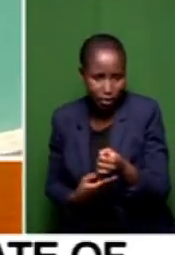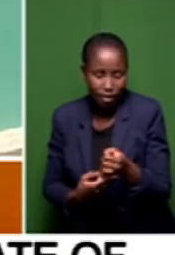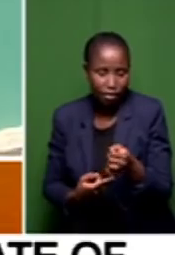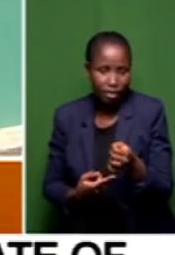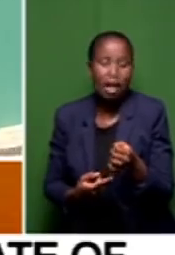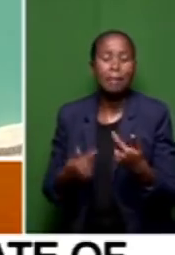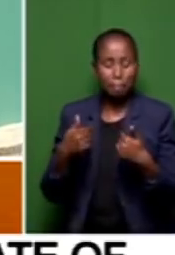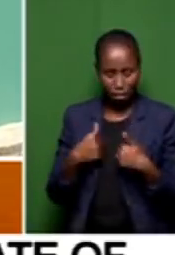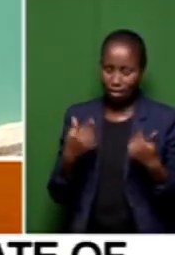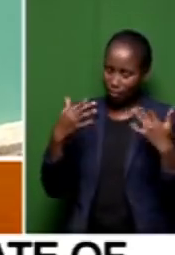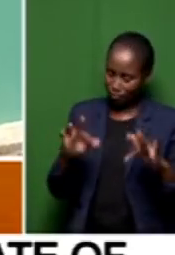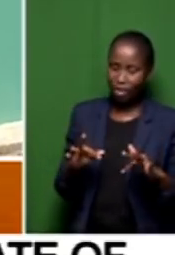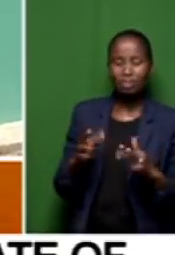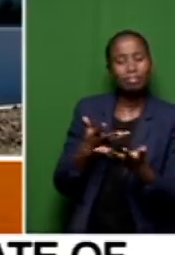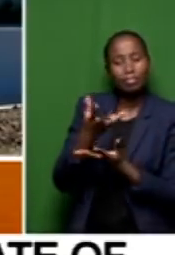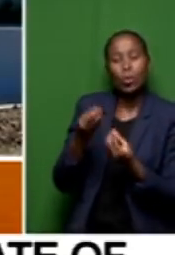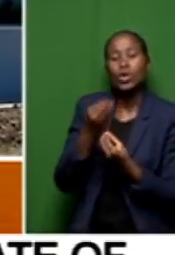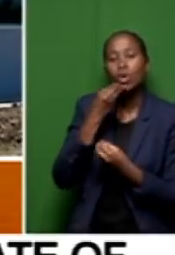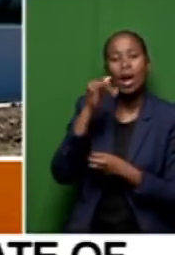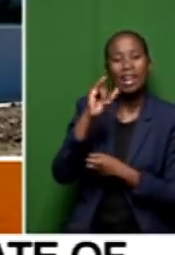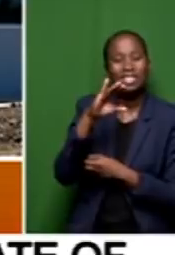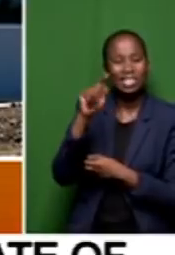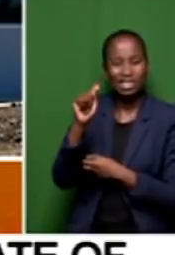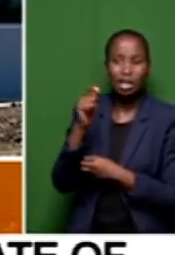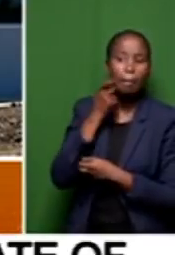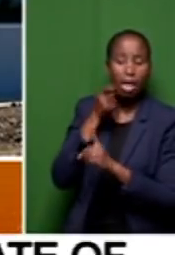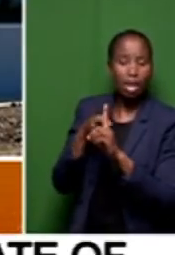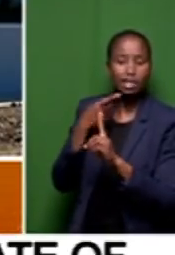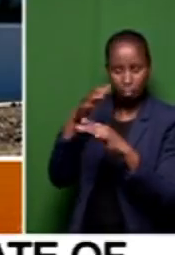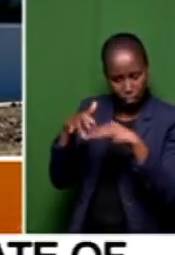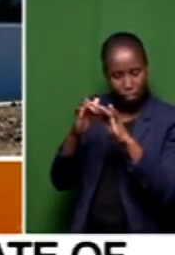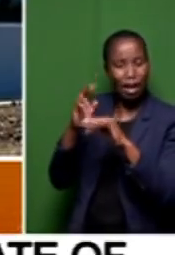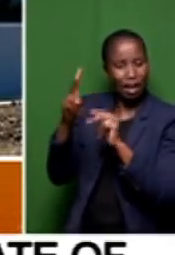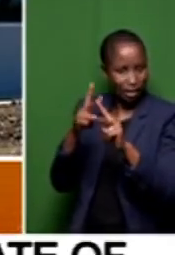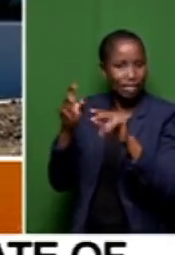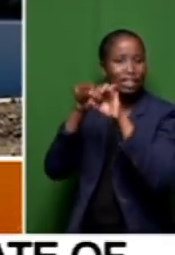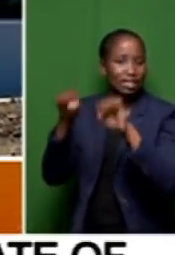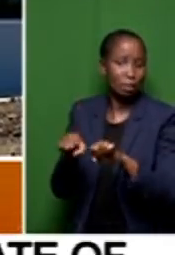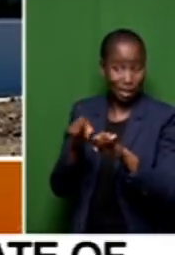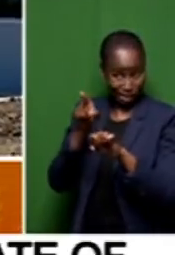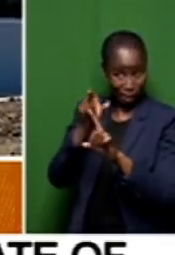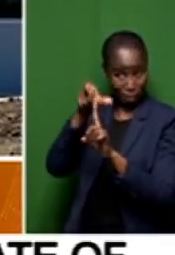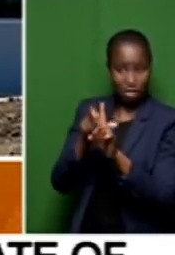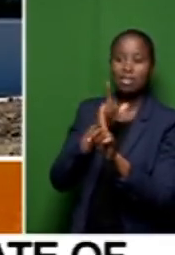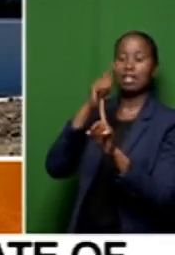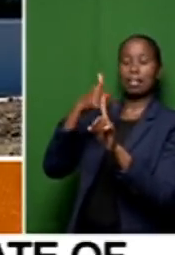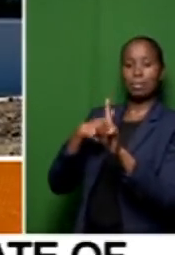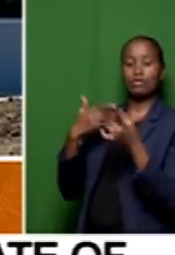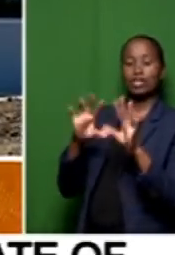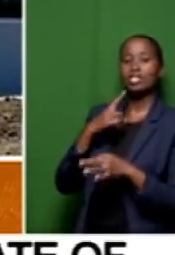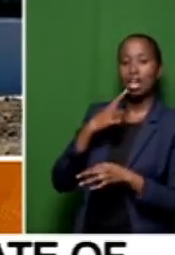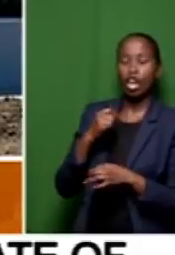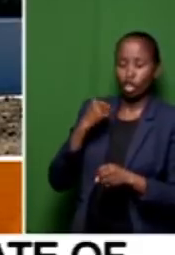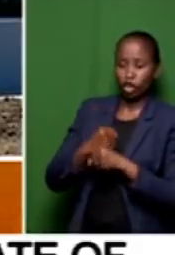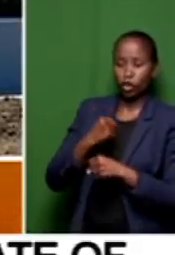I recently spoke to the ICT guys who set up this system, and they actually said to us that they are being given the job,